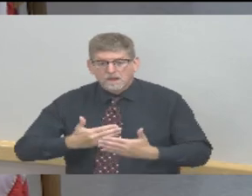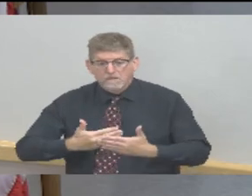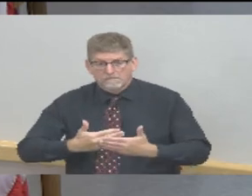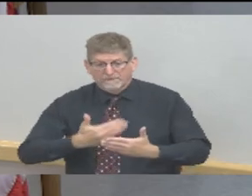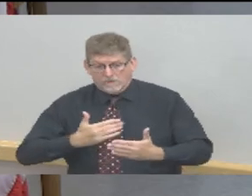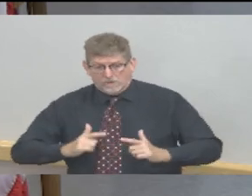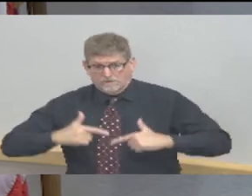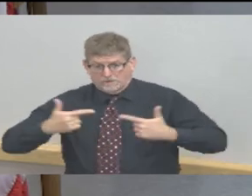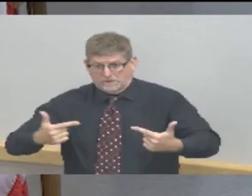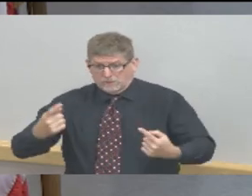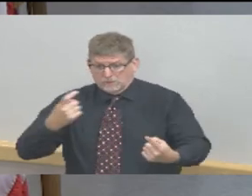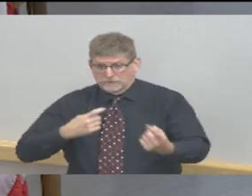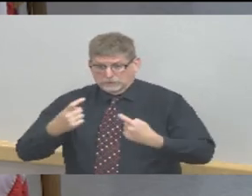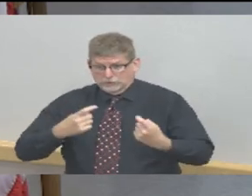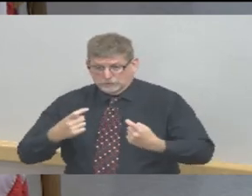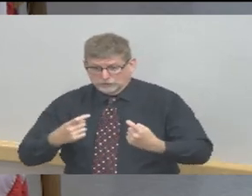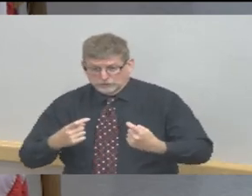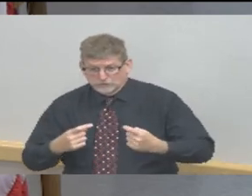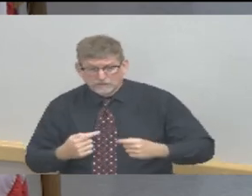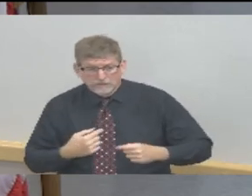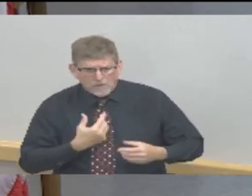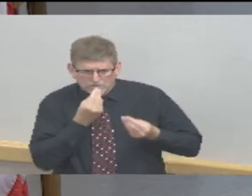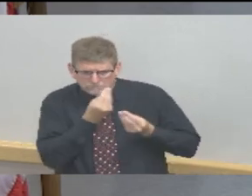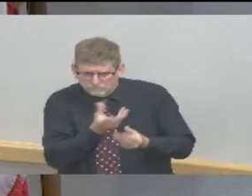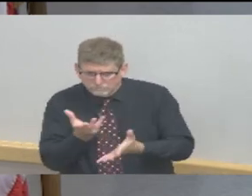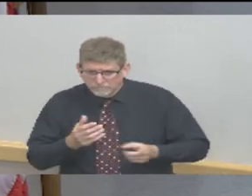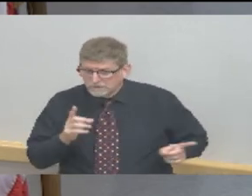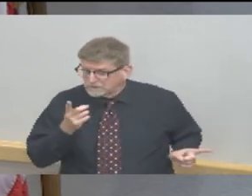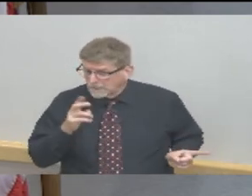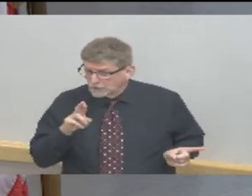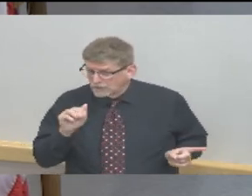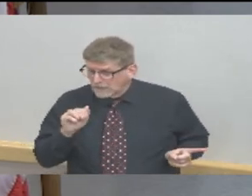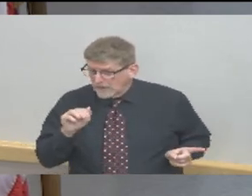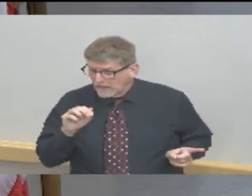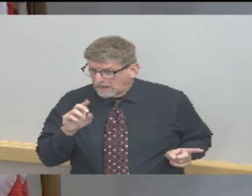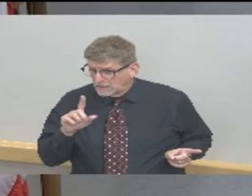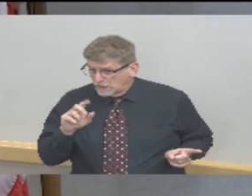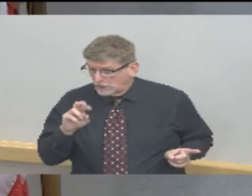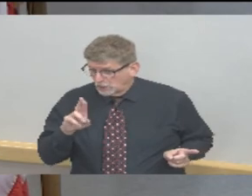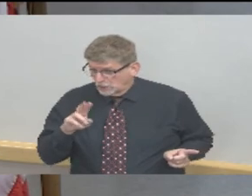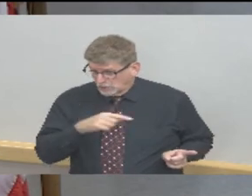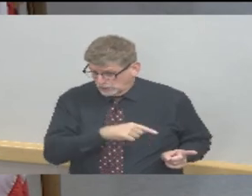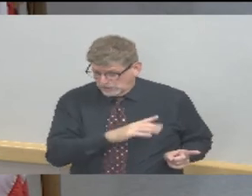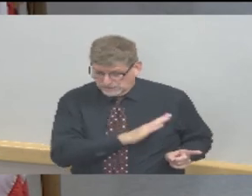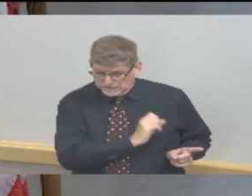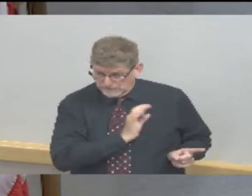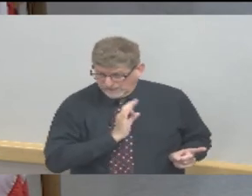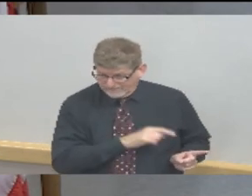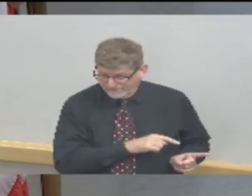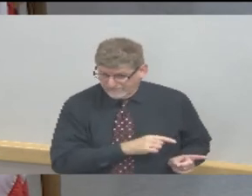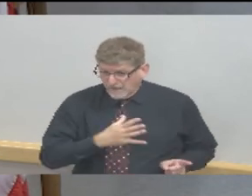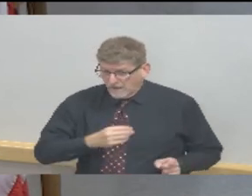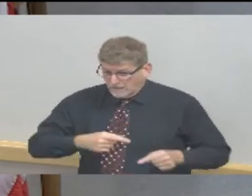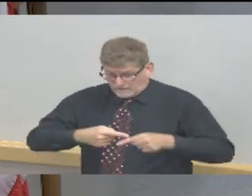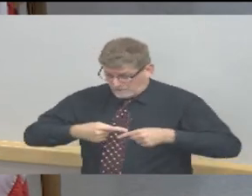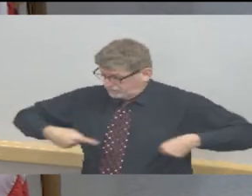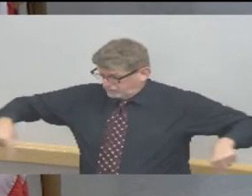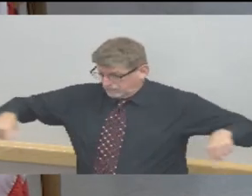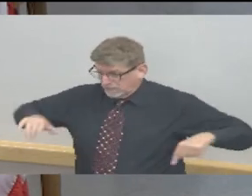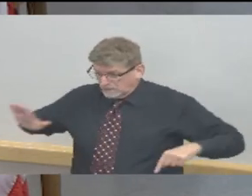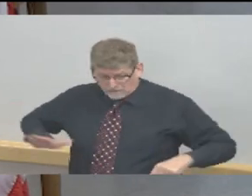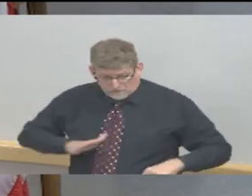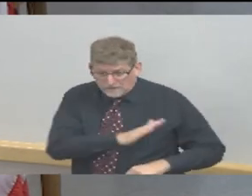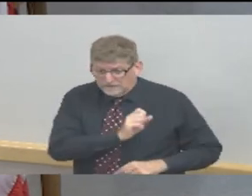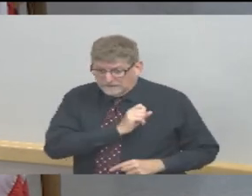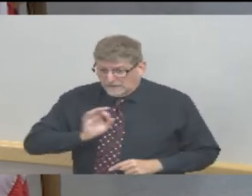Dr. Adler and his staff. Dr. Adler, Dr. Wickert, Dr. Bean, all of their staffs, Amanda, Kayla and the Health Department. These folks